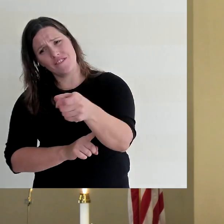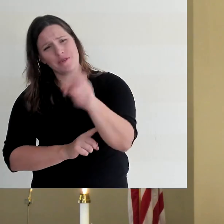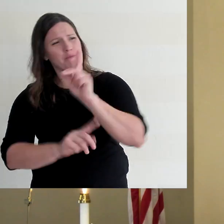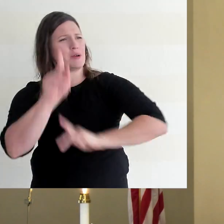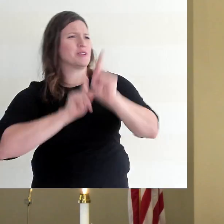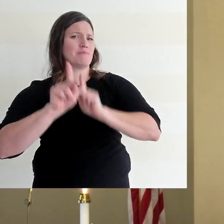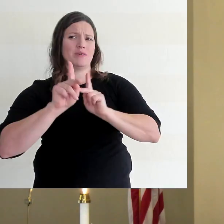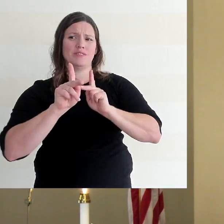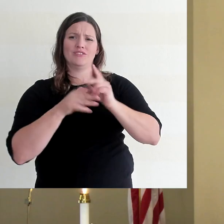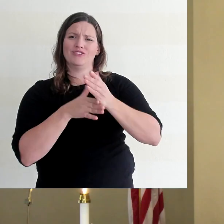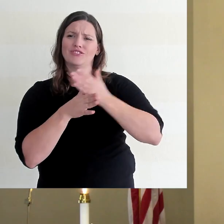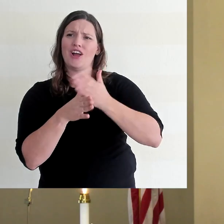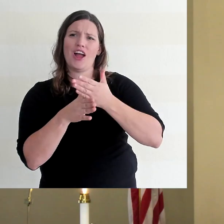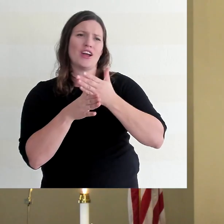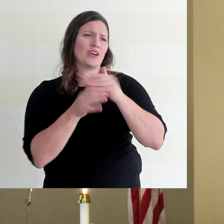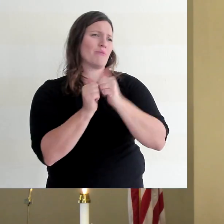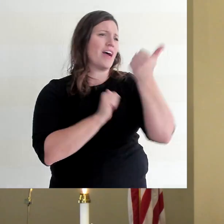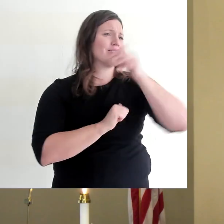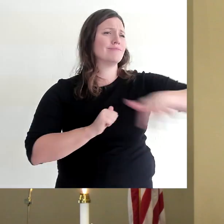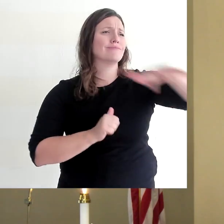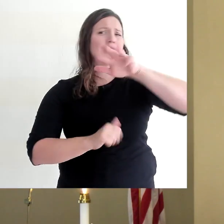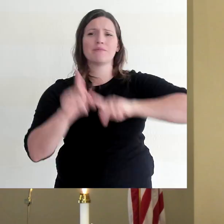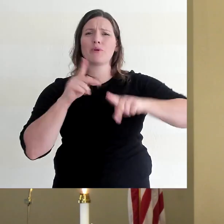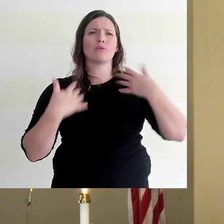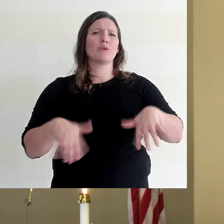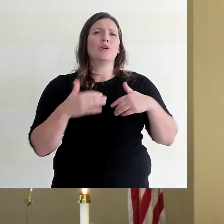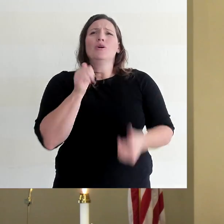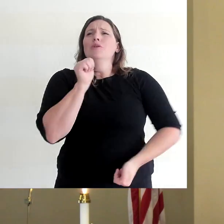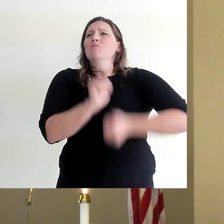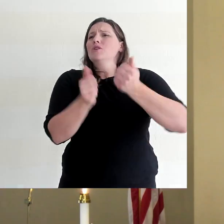share with others, especially those who are in need.